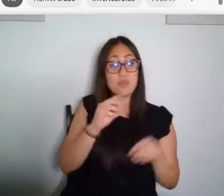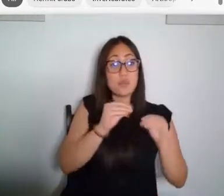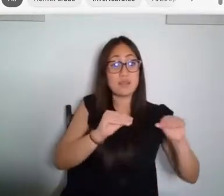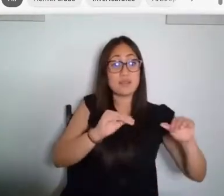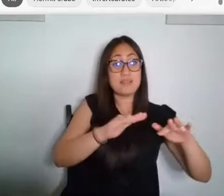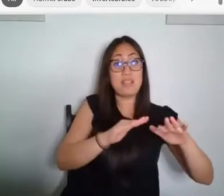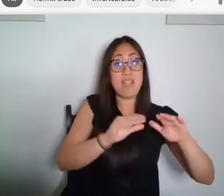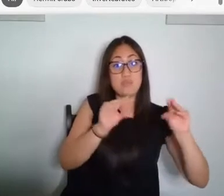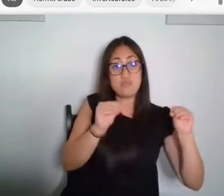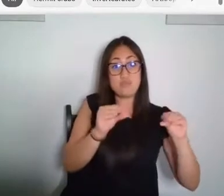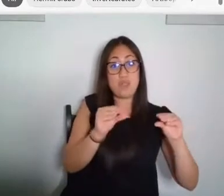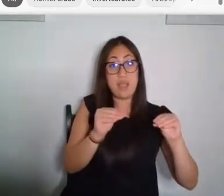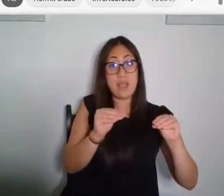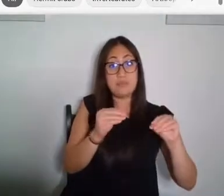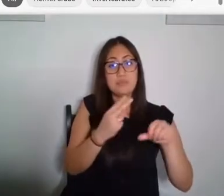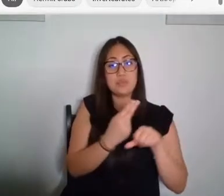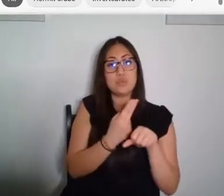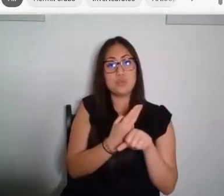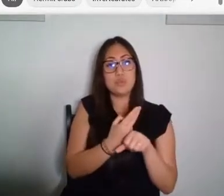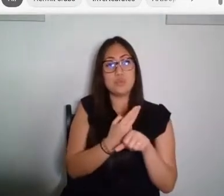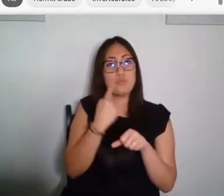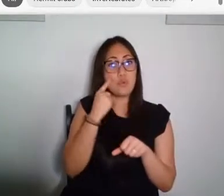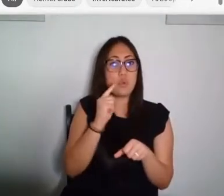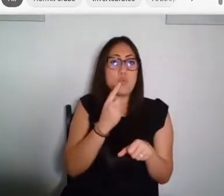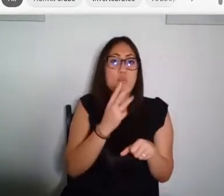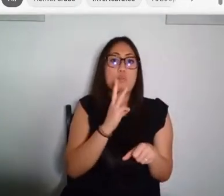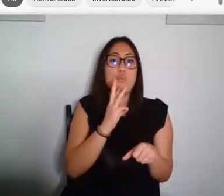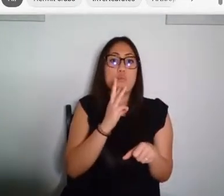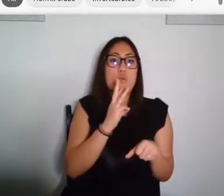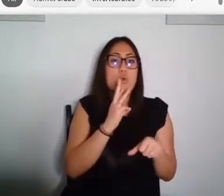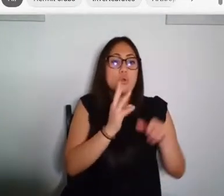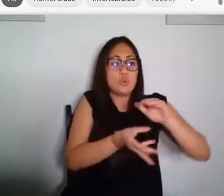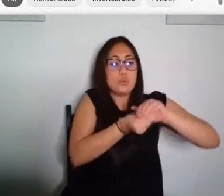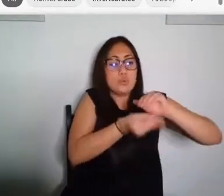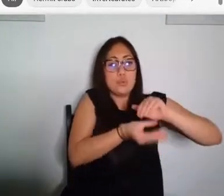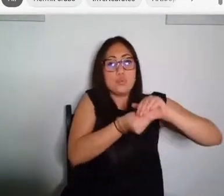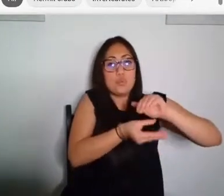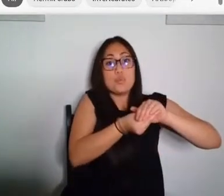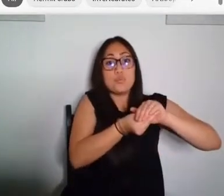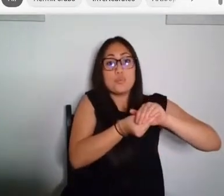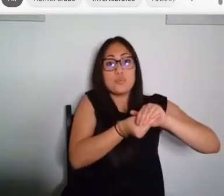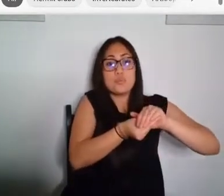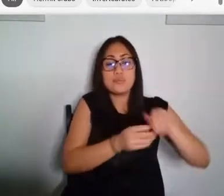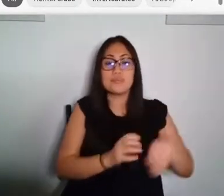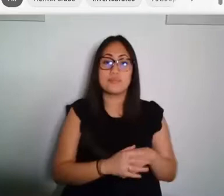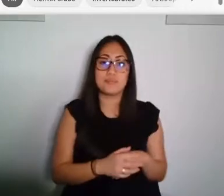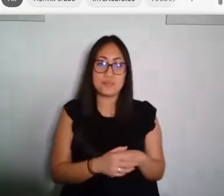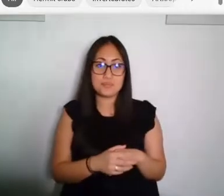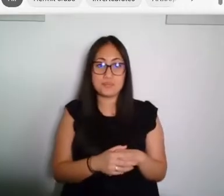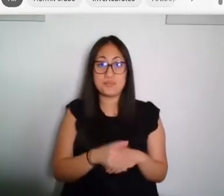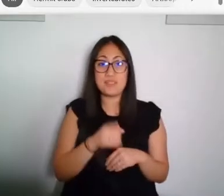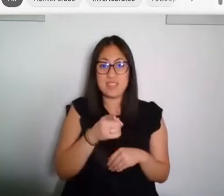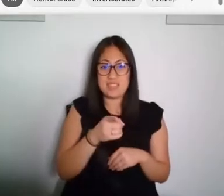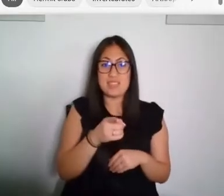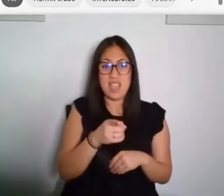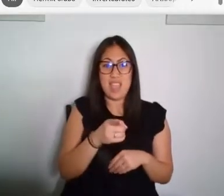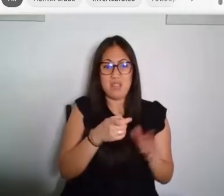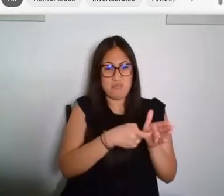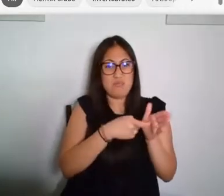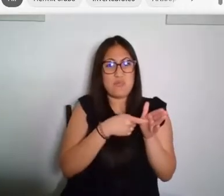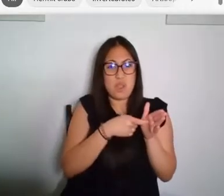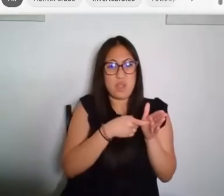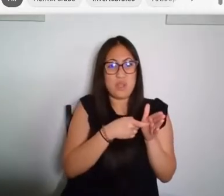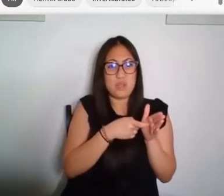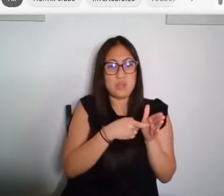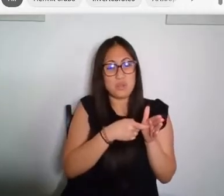water as they traverse beaches. Though they've adopted a terrestrial lifestyle, these hermit crabs still require moisture on their gills to